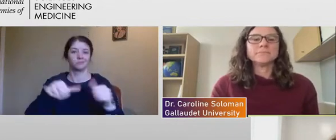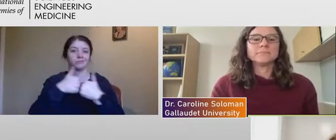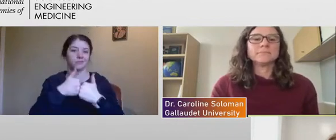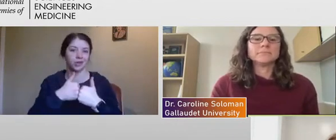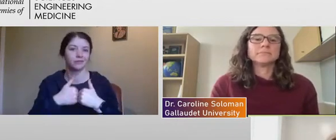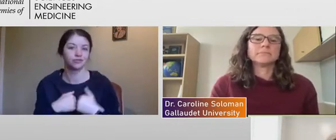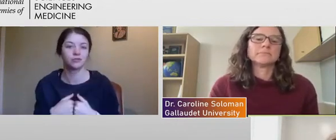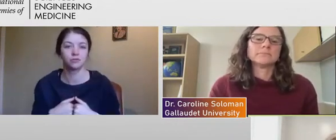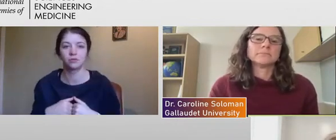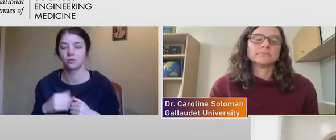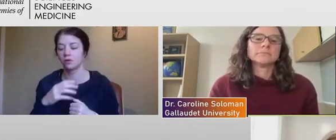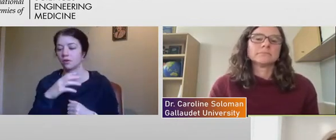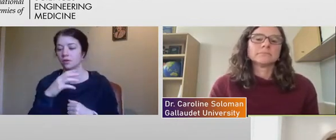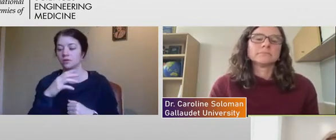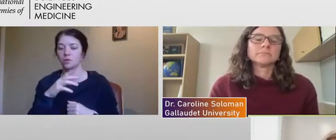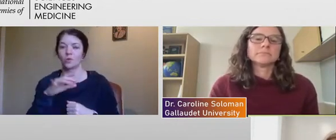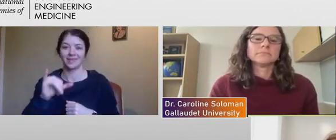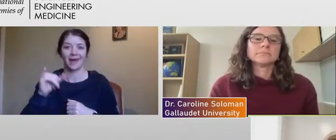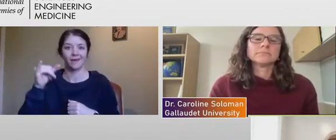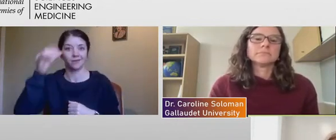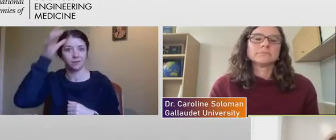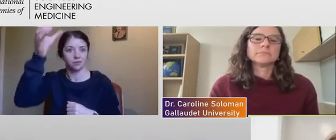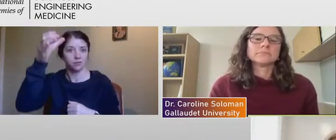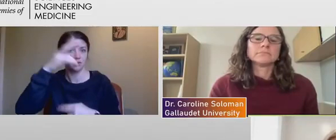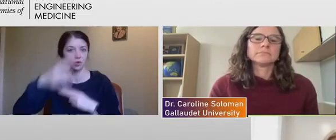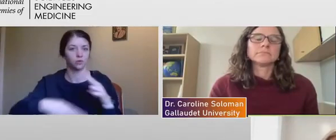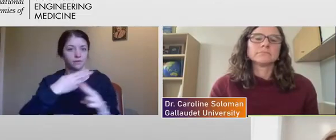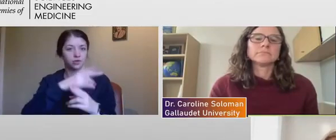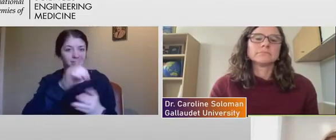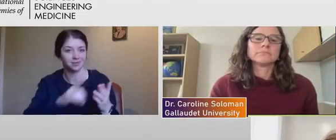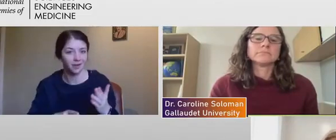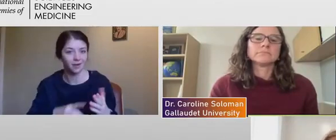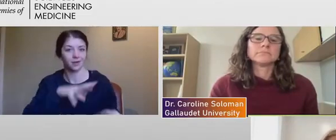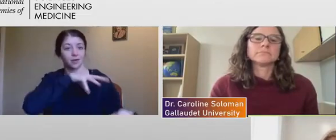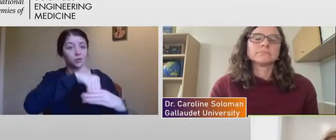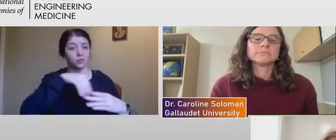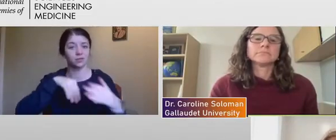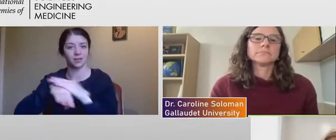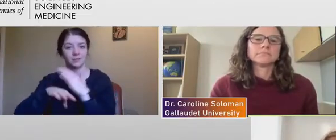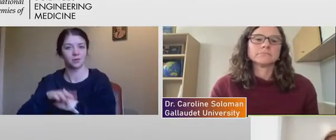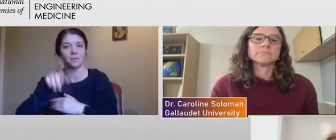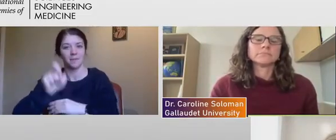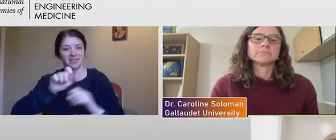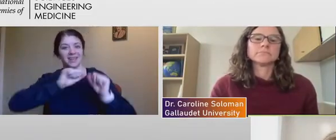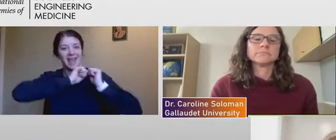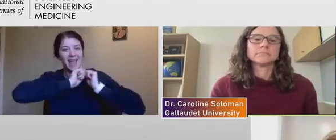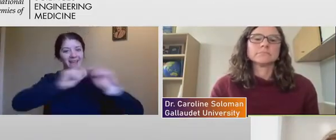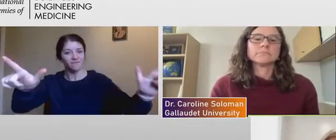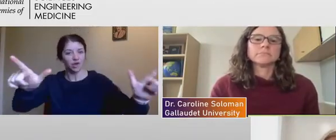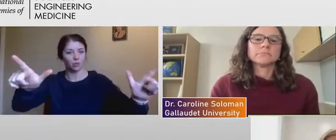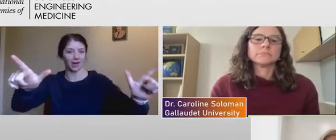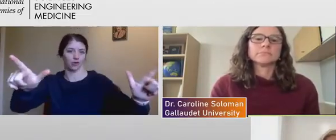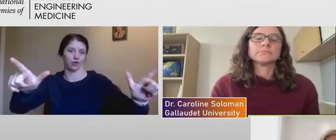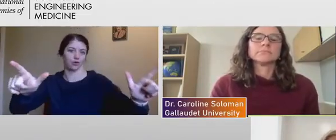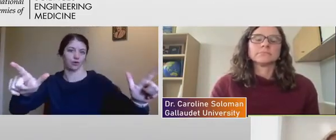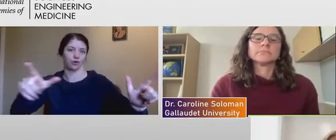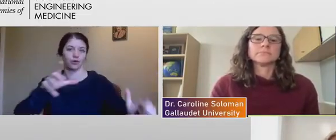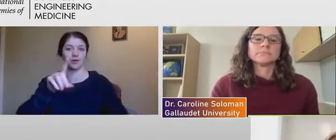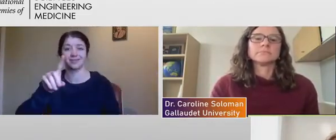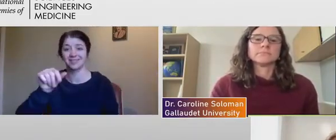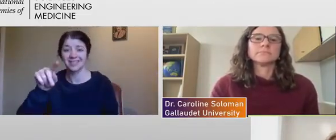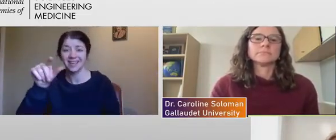idea of, again, universal design, inclusion, and accessibility has to be everywhere. And data really is critical.